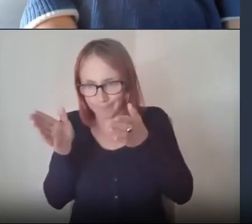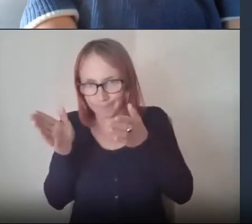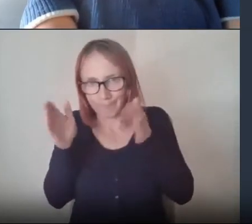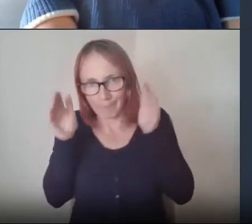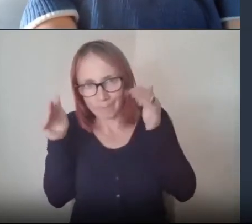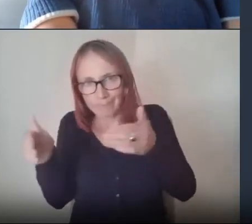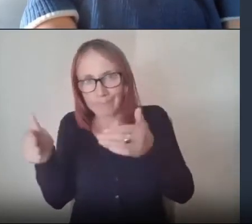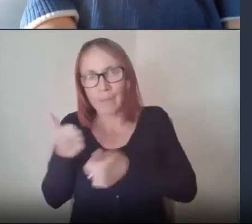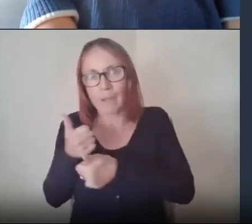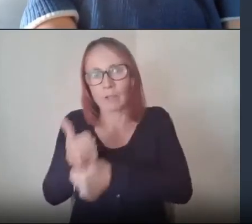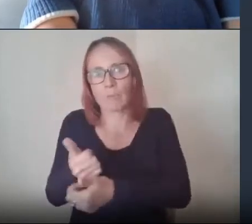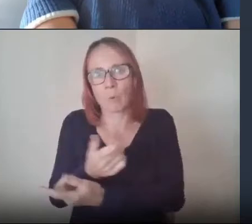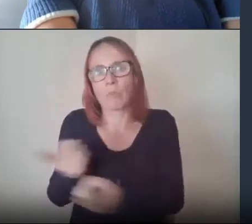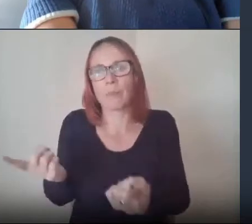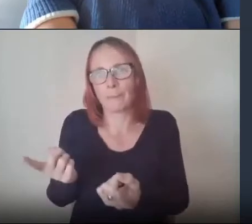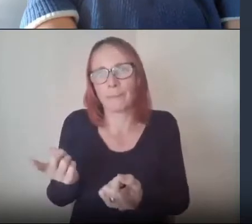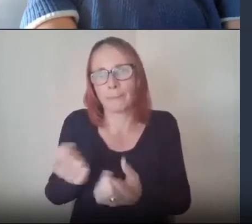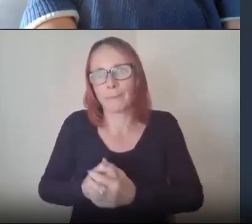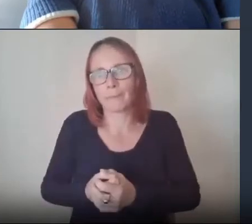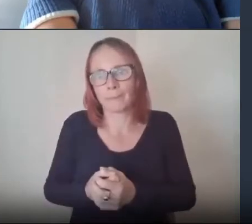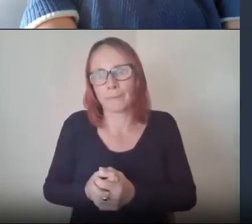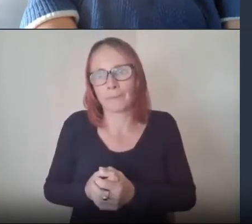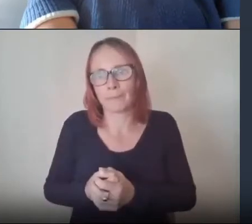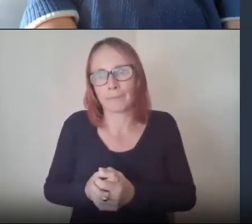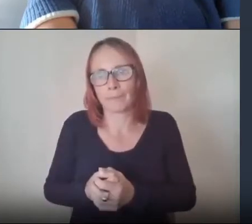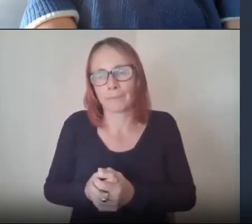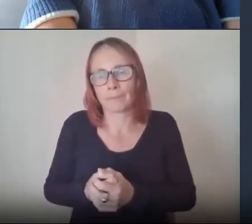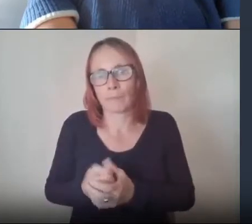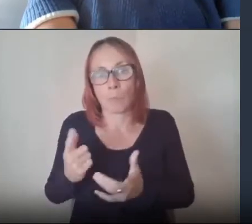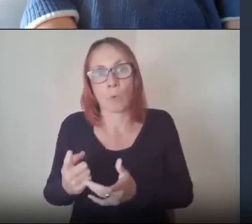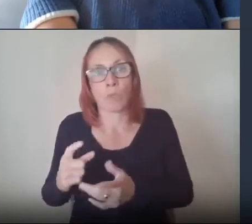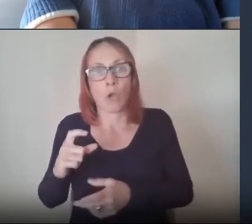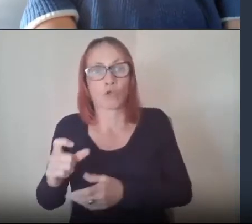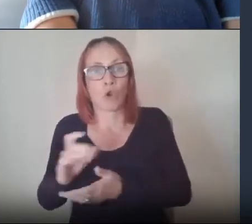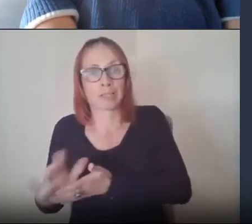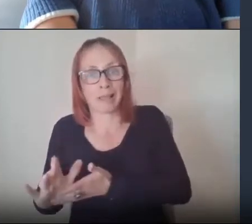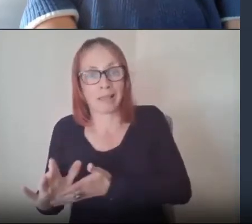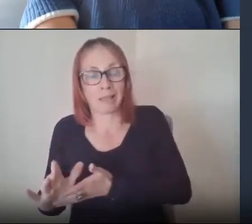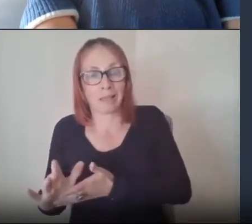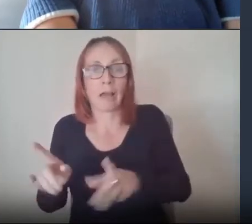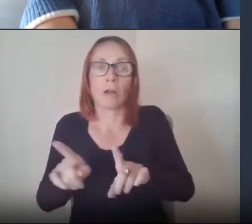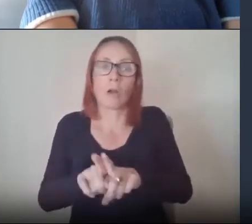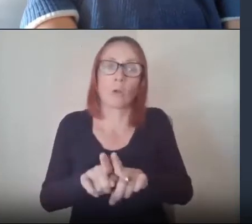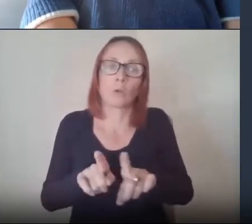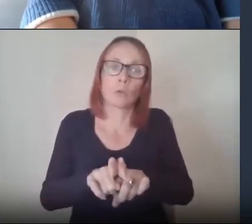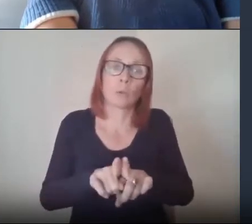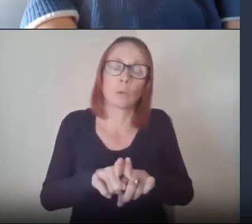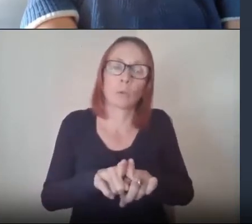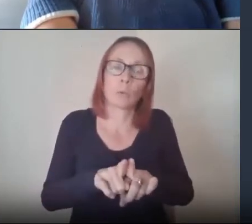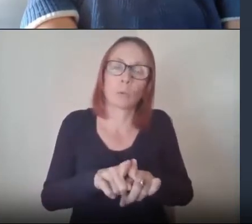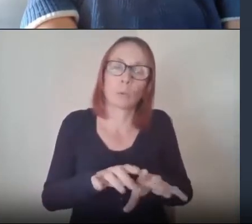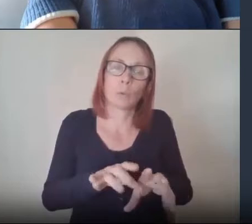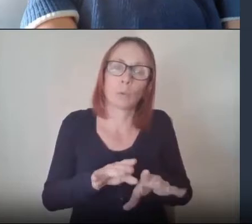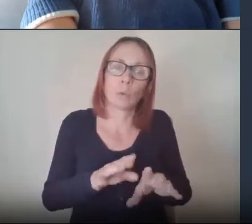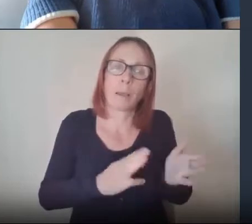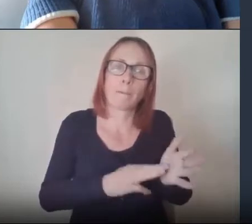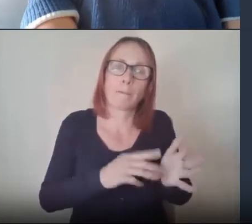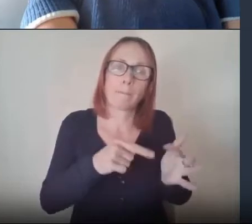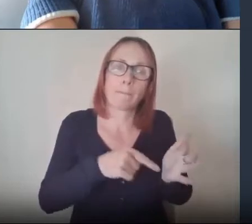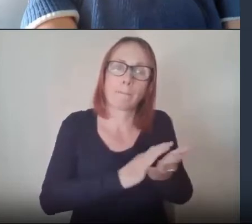tenants both here at cross hill but our business center also in methyl as well